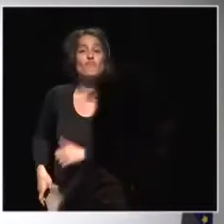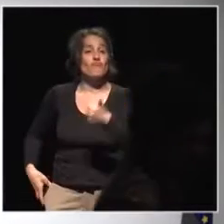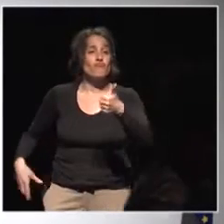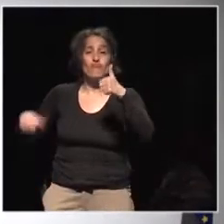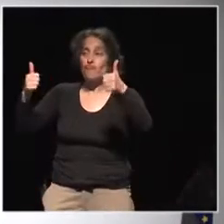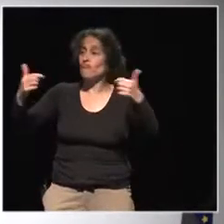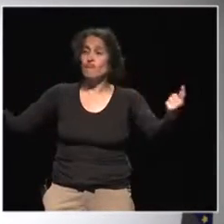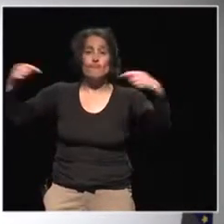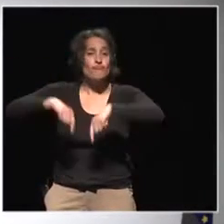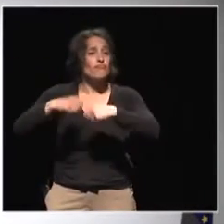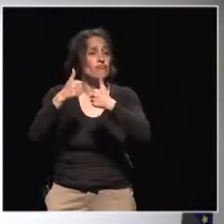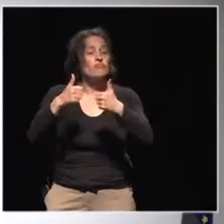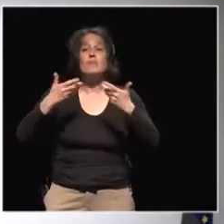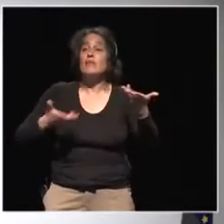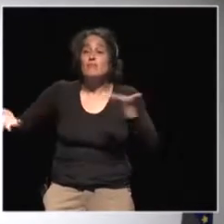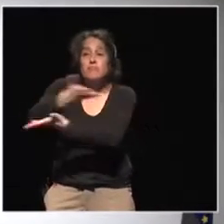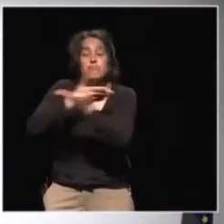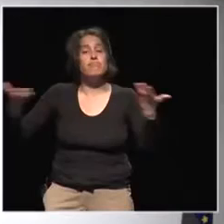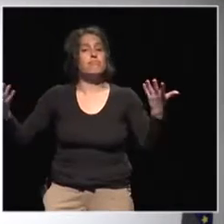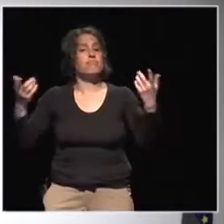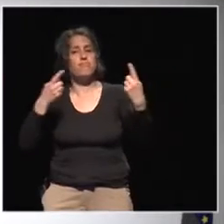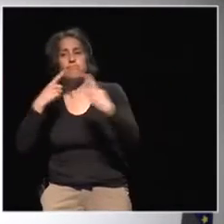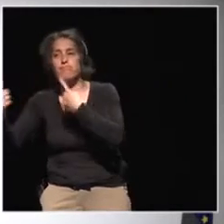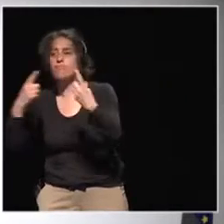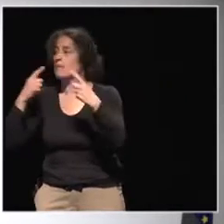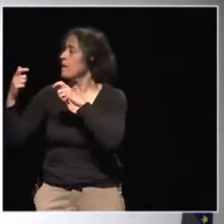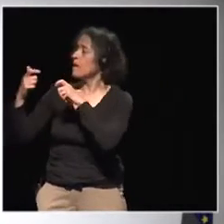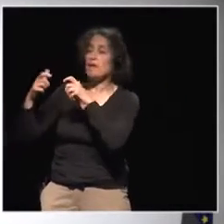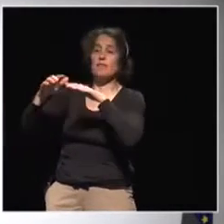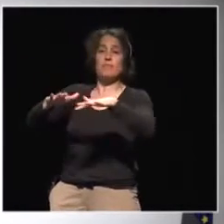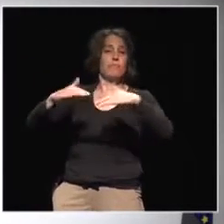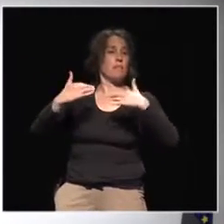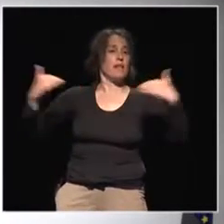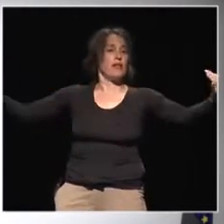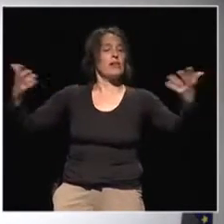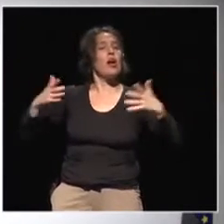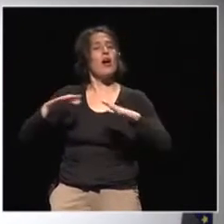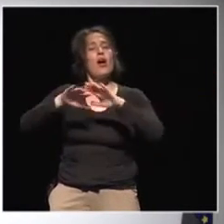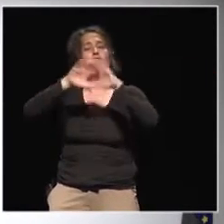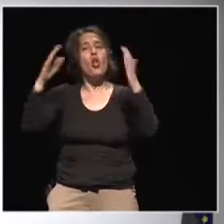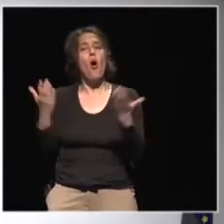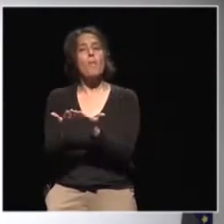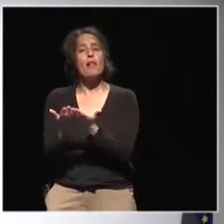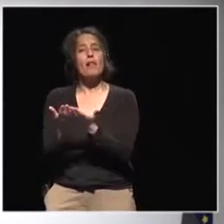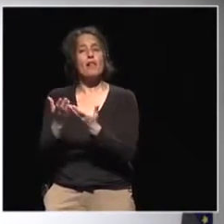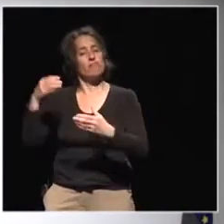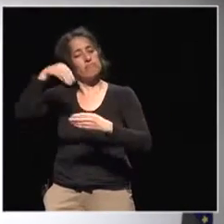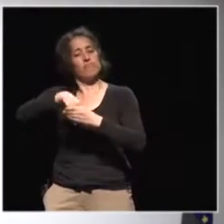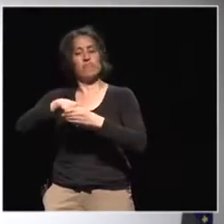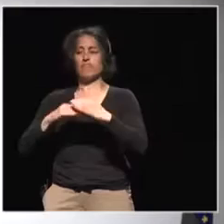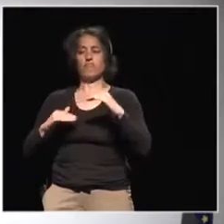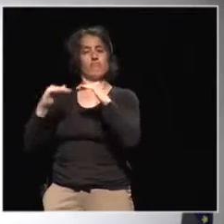discussion round, plenary debate on global citizenship. Global citizens can change the world.